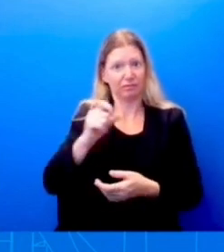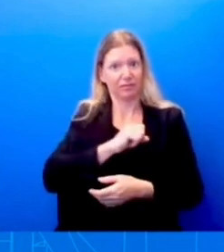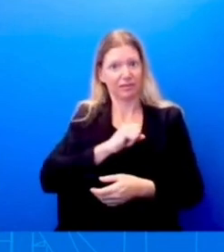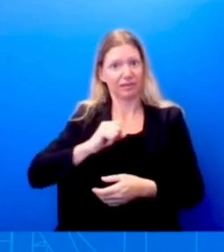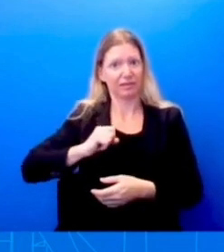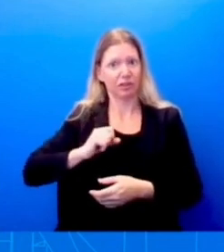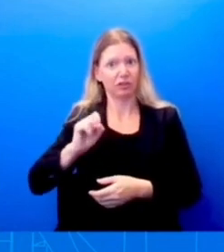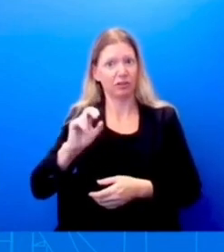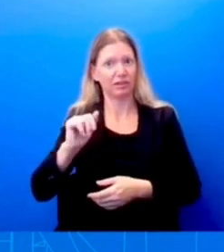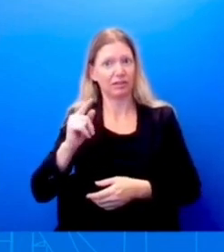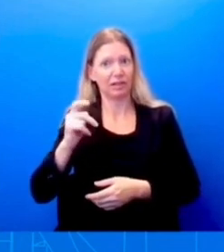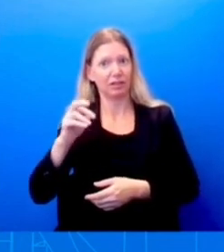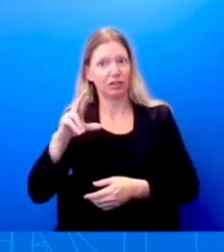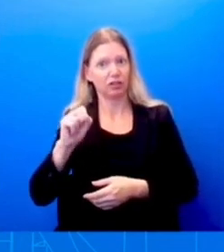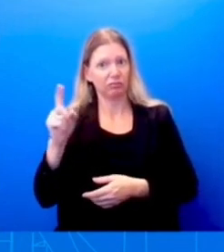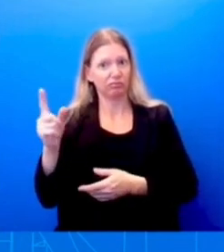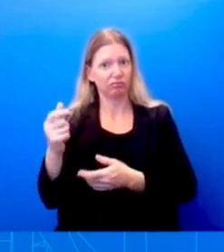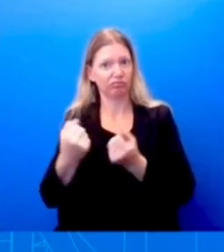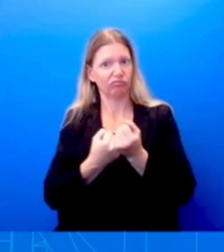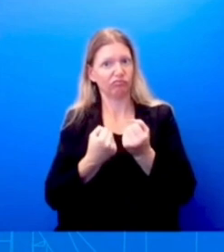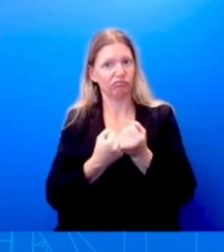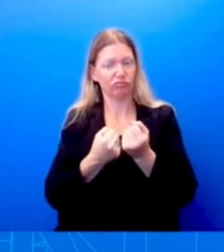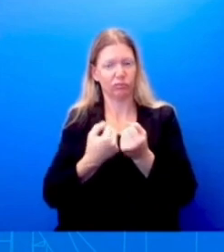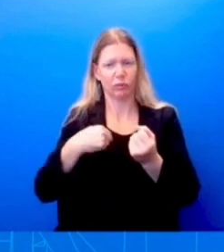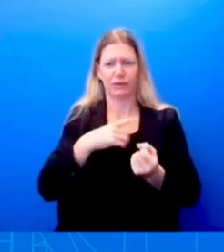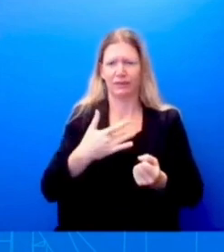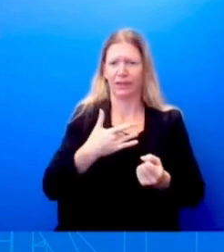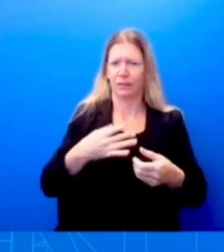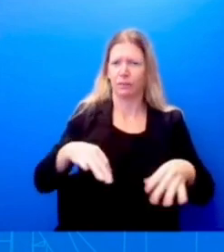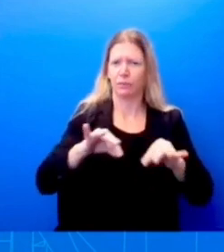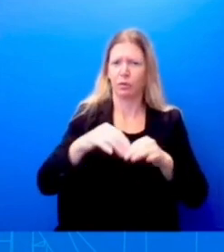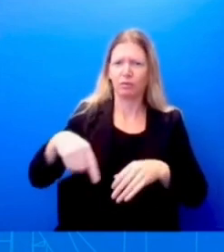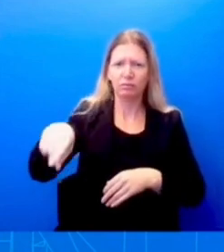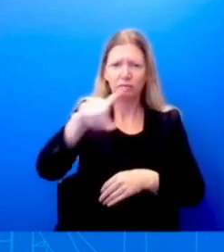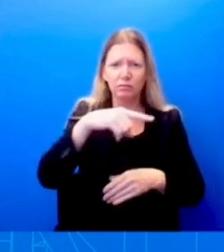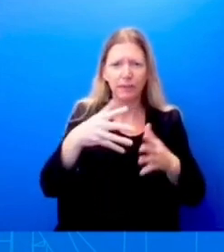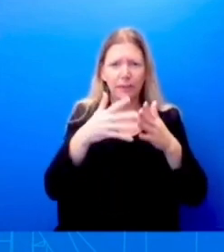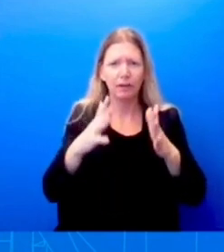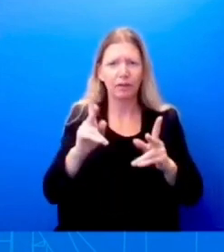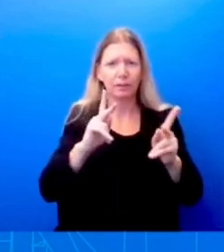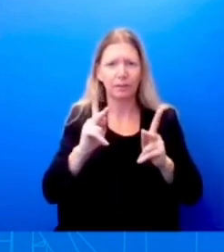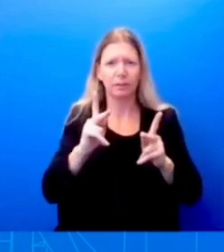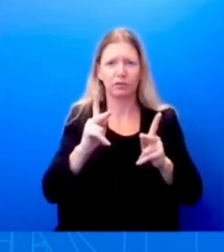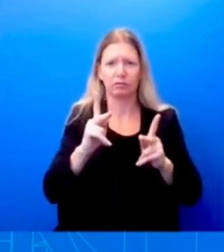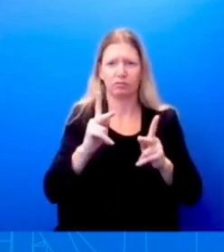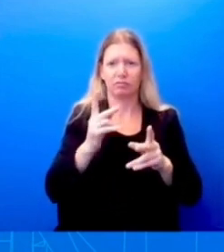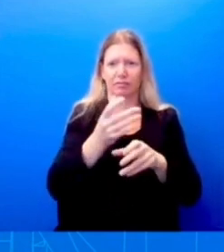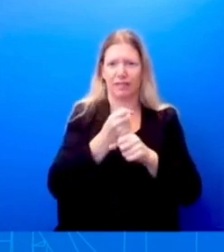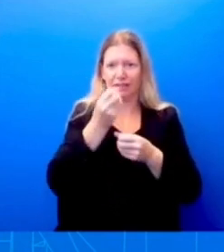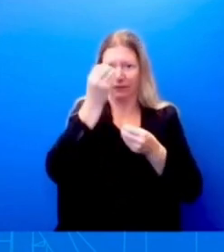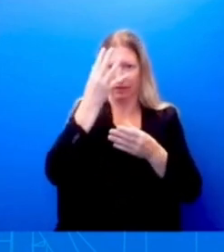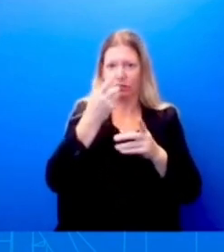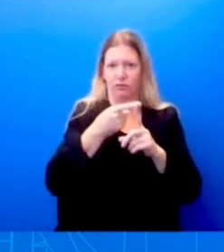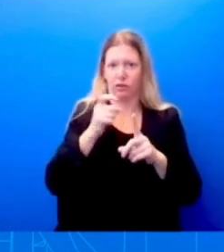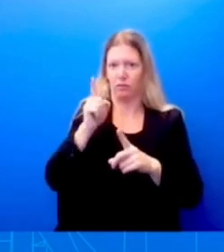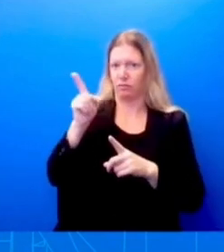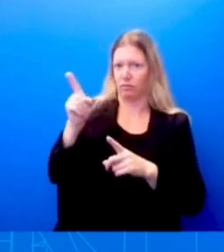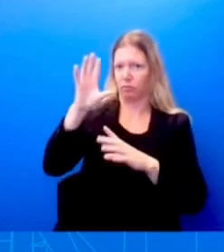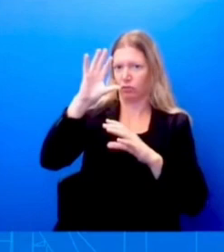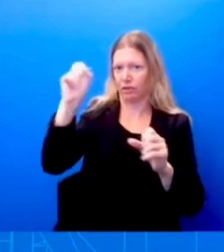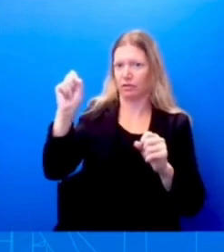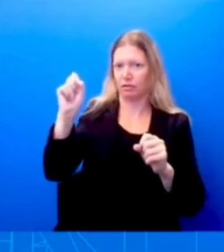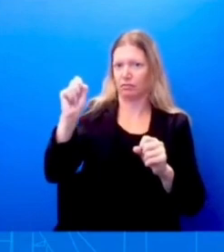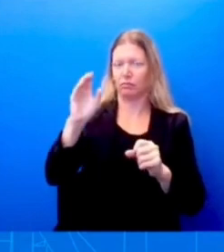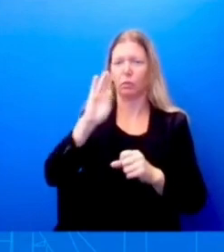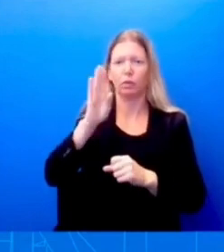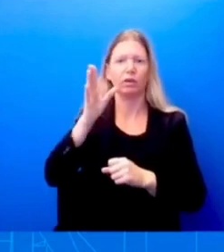hear directly from this administration. And so look, we think there's more work to do. We're going to hear from this president this week about how he's going to continue to